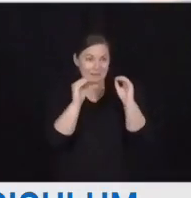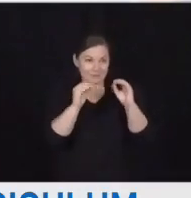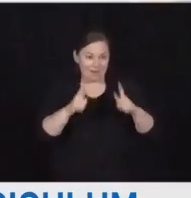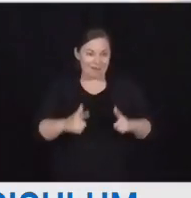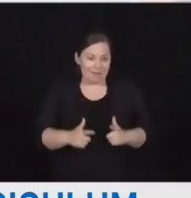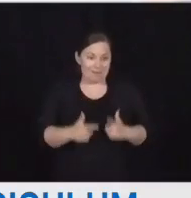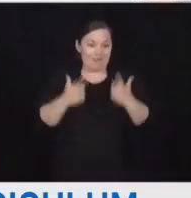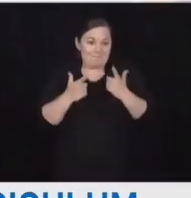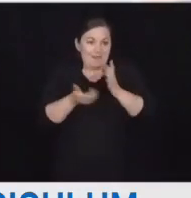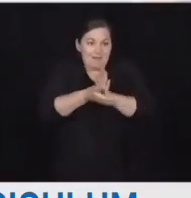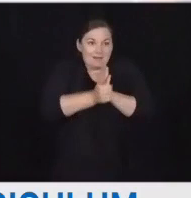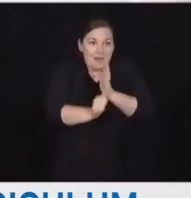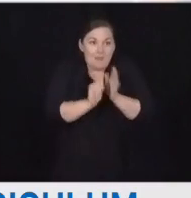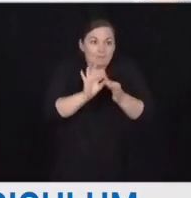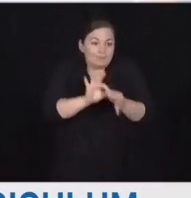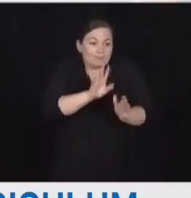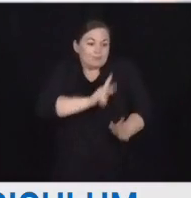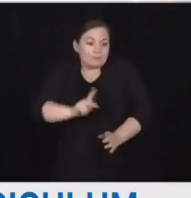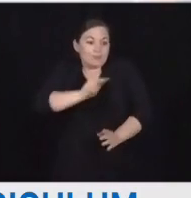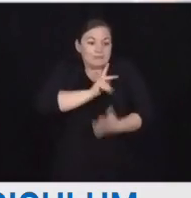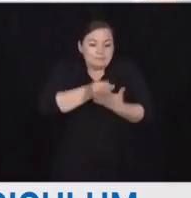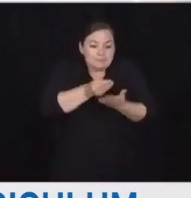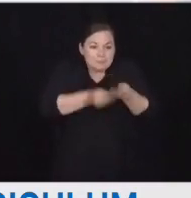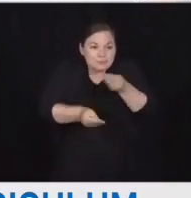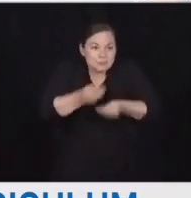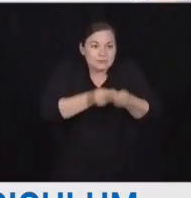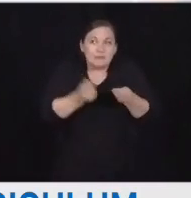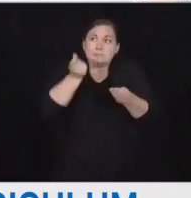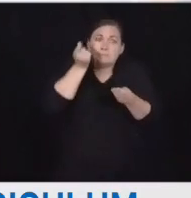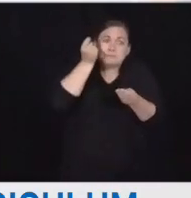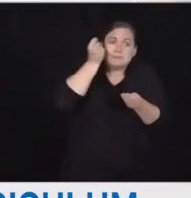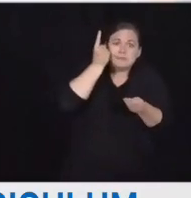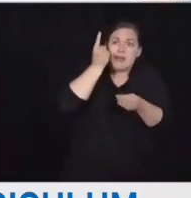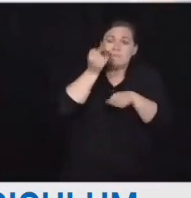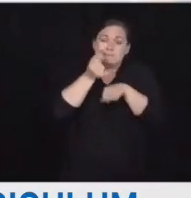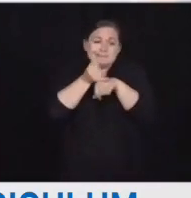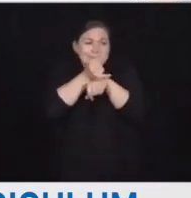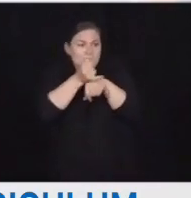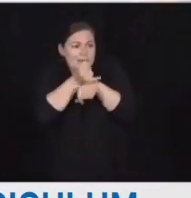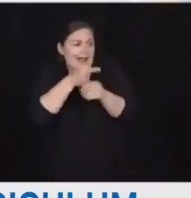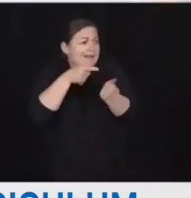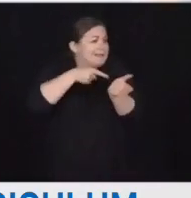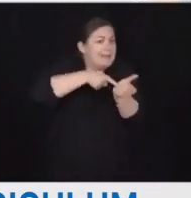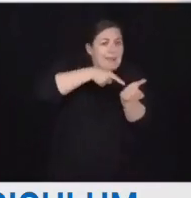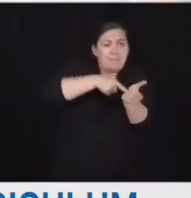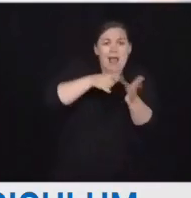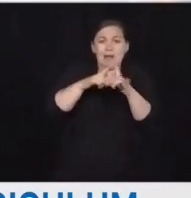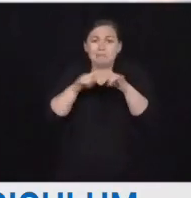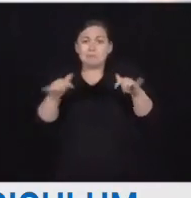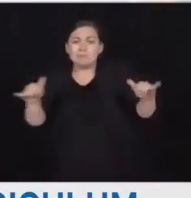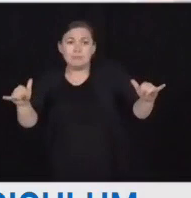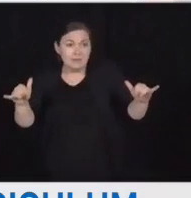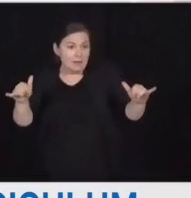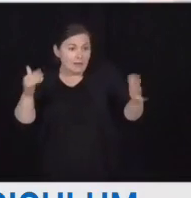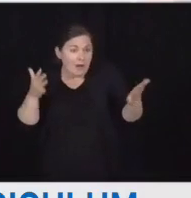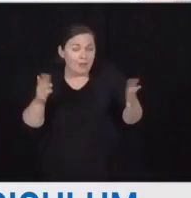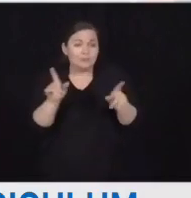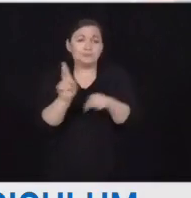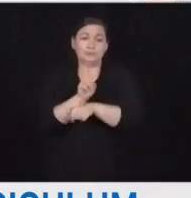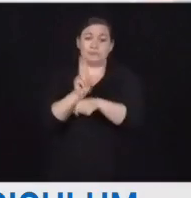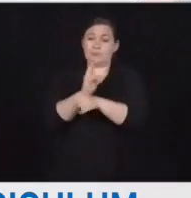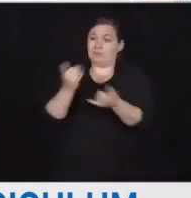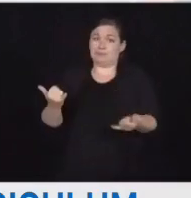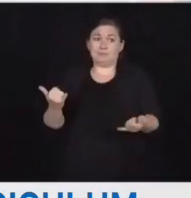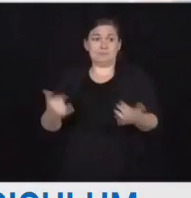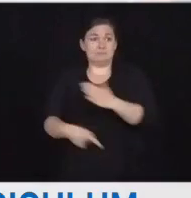learning skills to allow students to learn from the stakes, to build perseverance, and support their overall well-being. This curriculum was